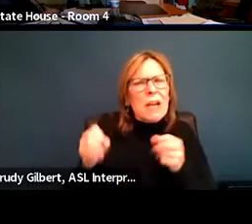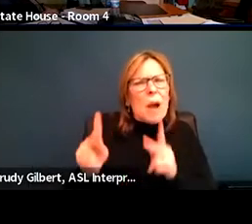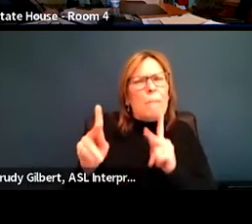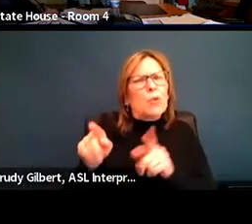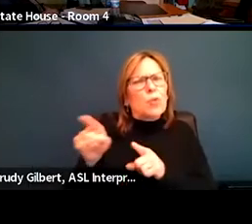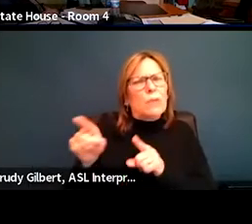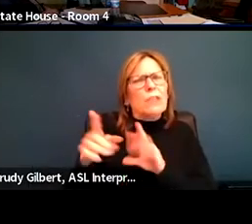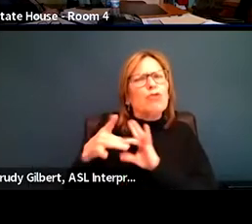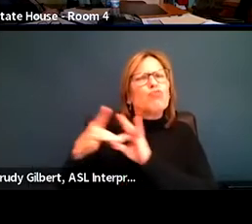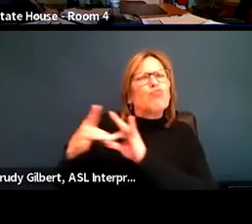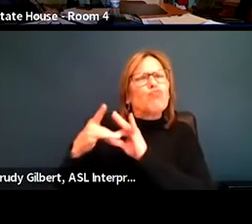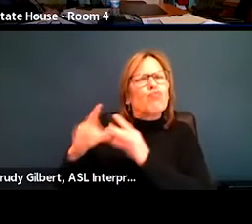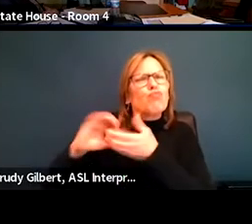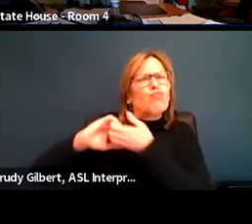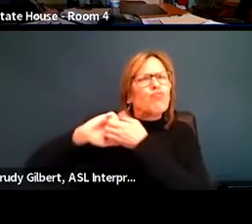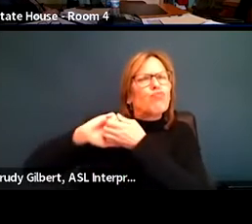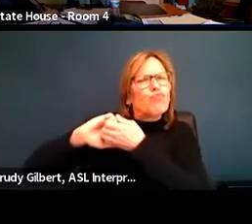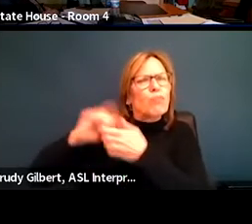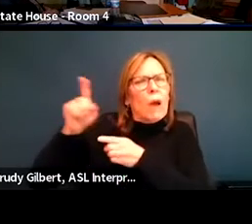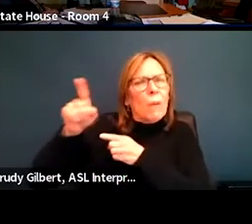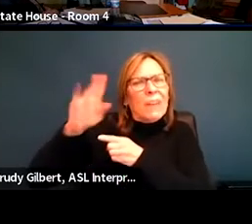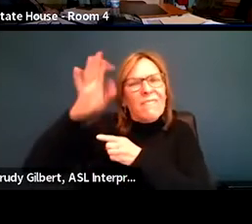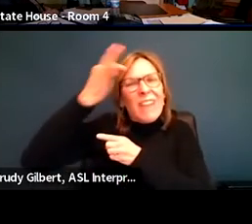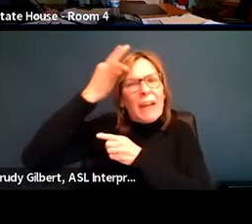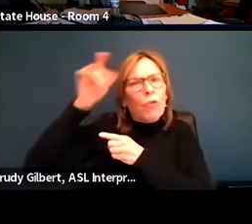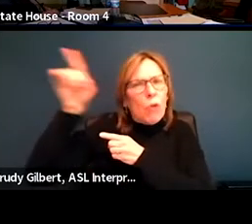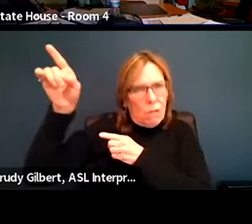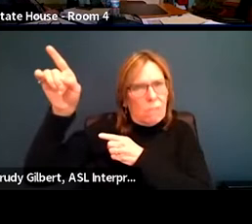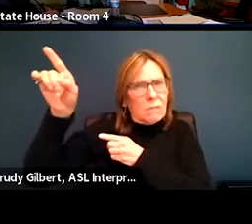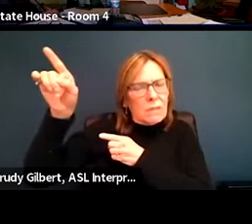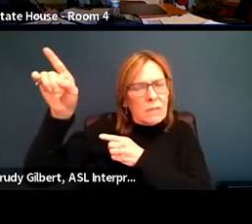partners on this. I know that, um,